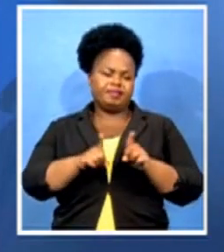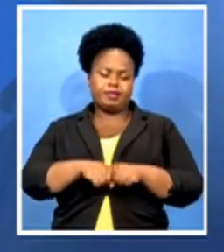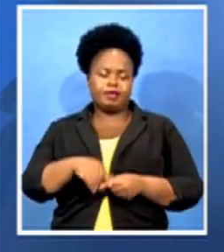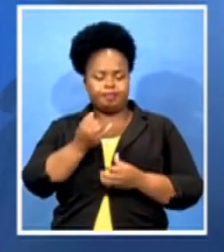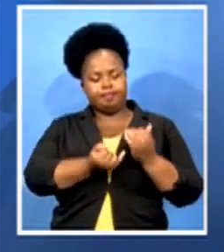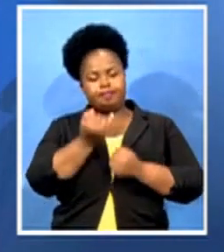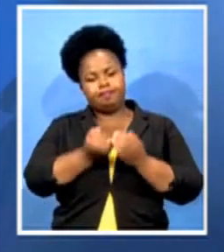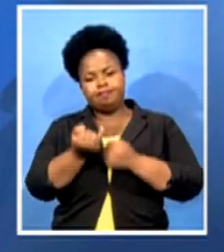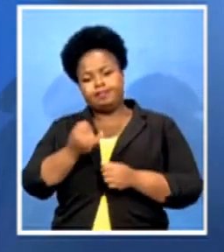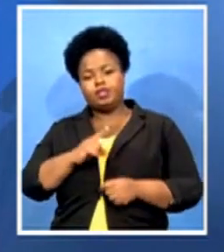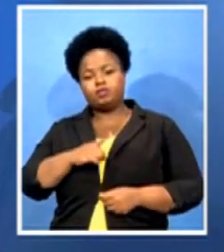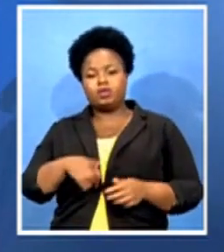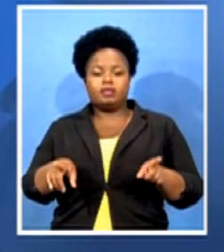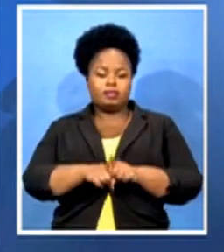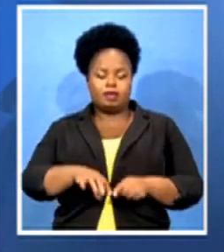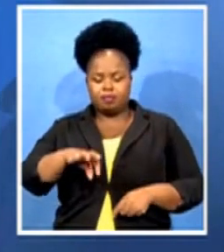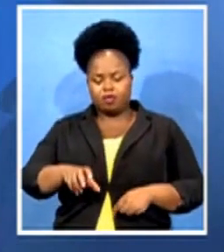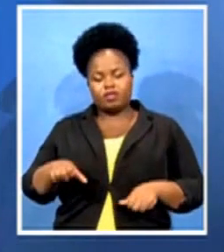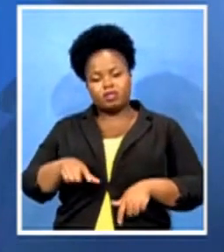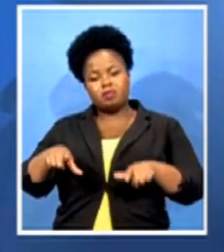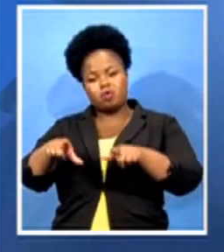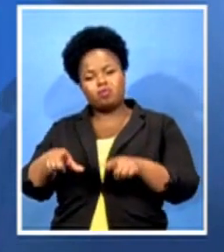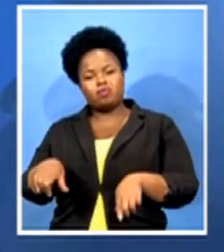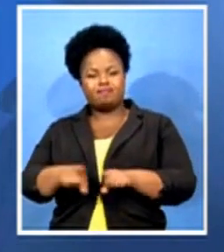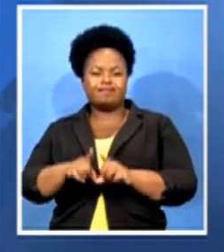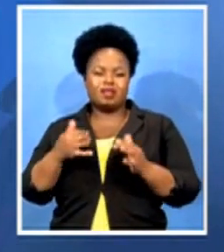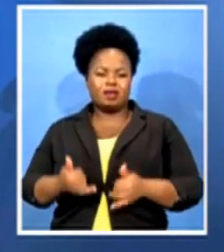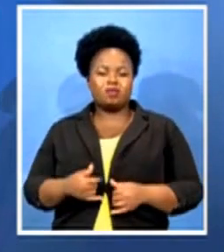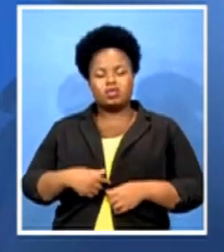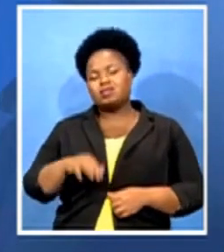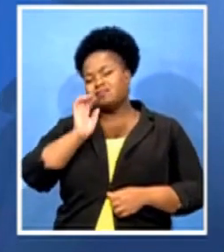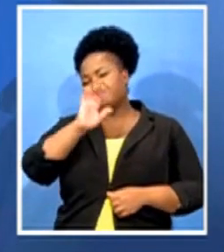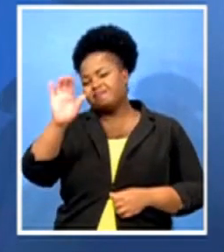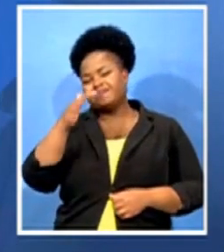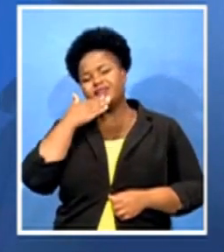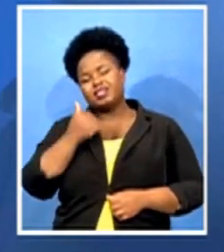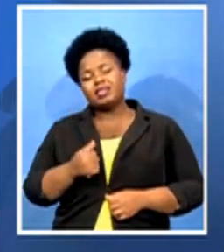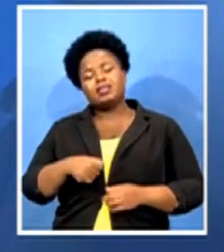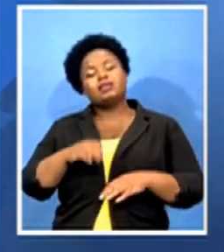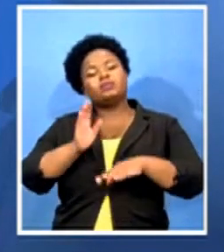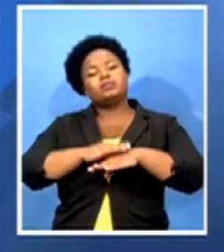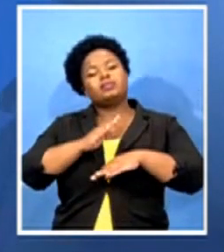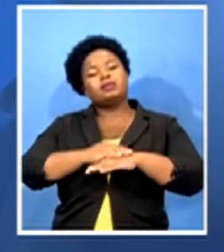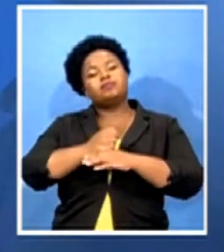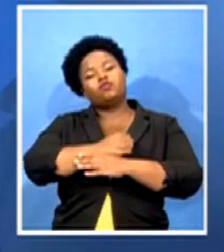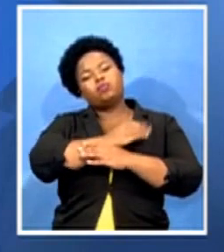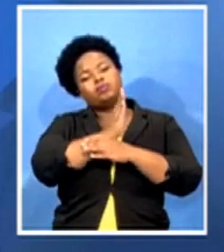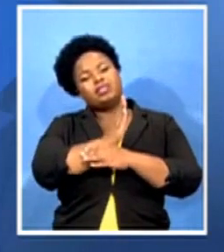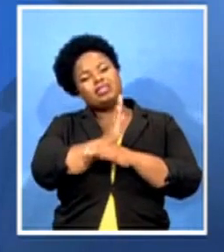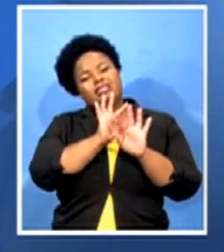a province, we are even making calls to say, look, the curfew of 22 hours problem has gone back to 7,